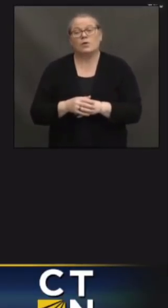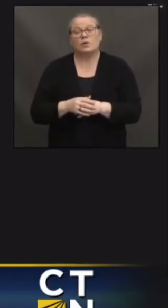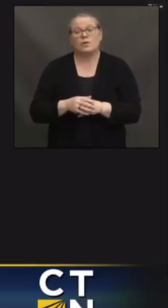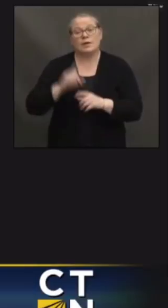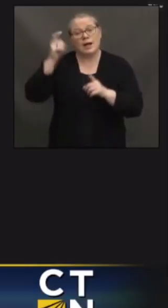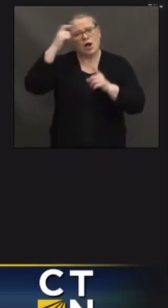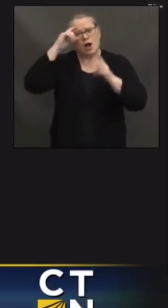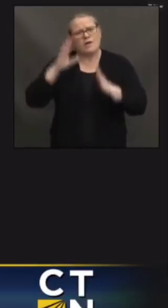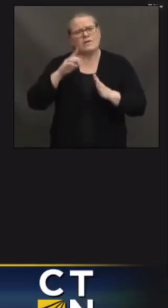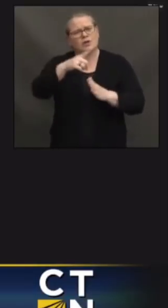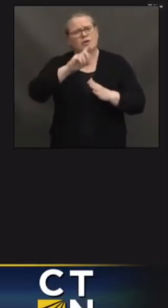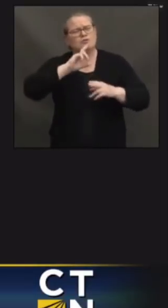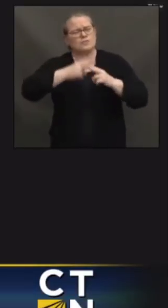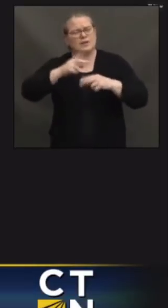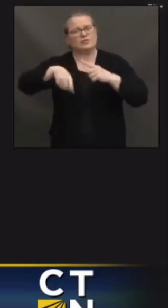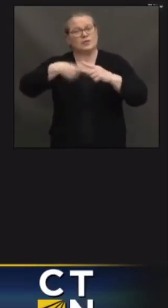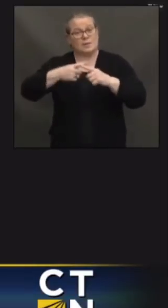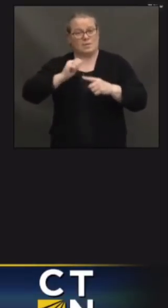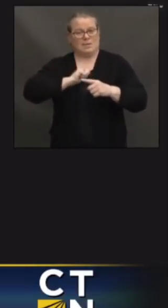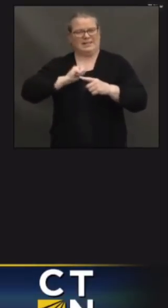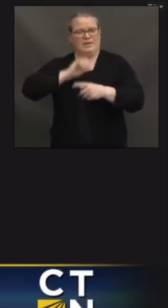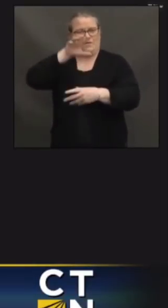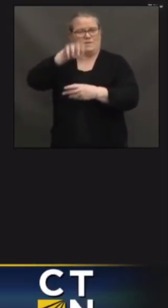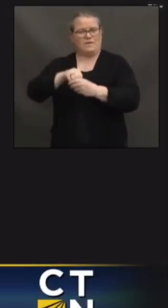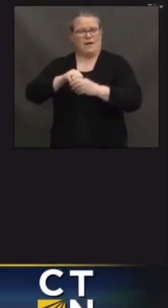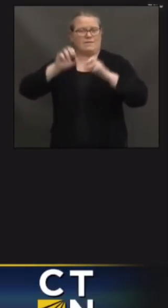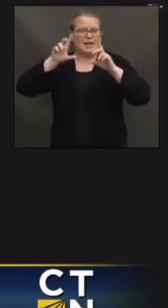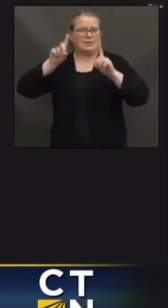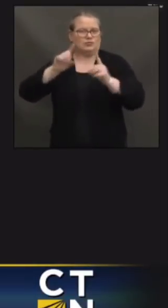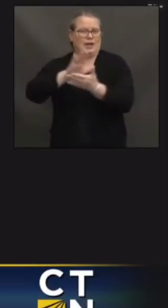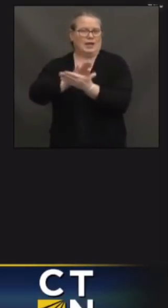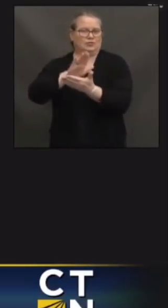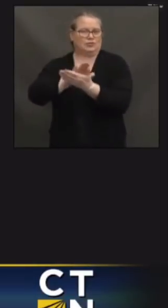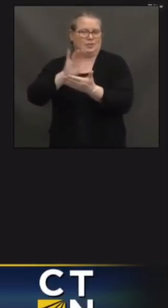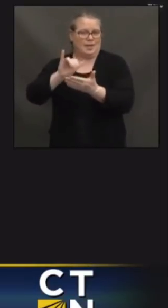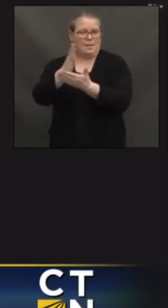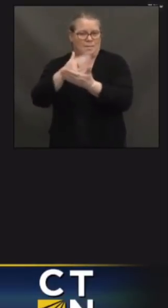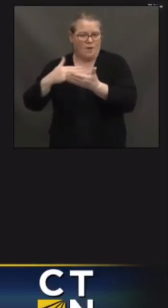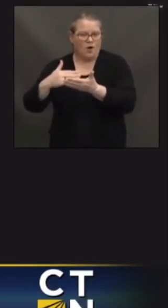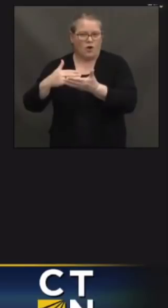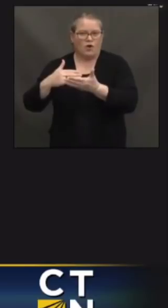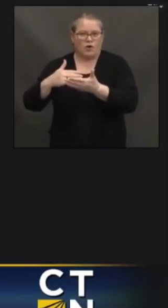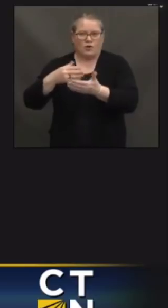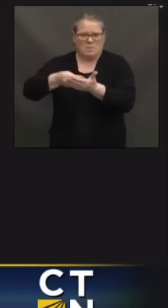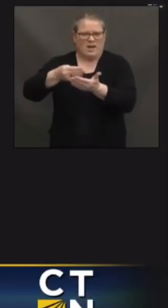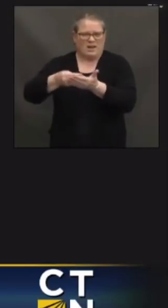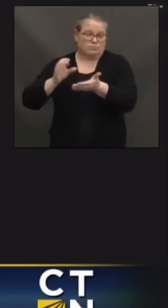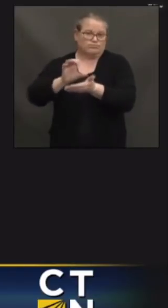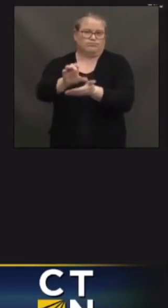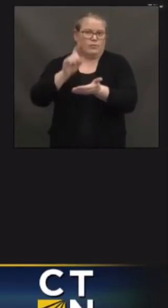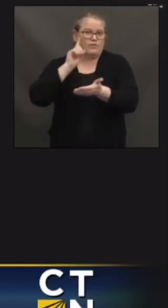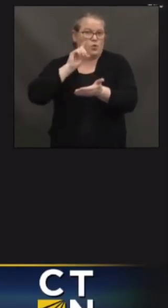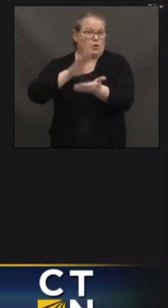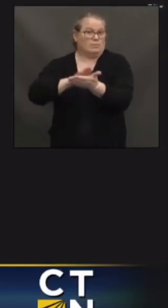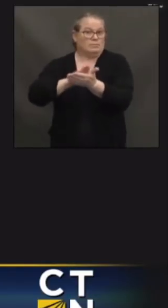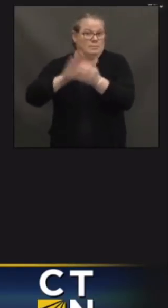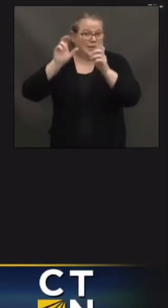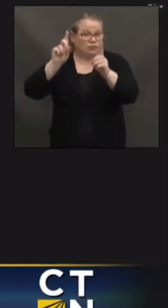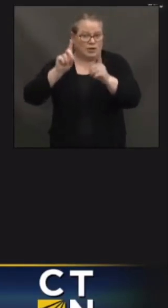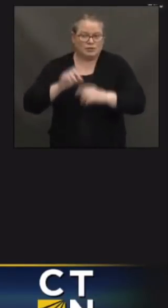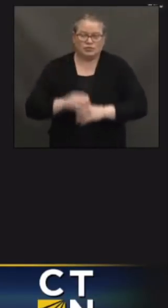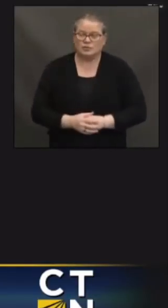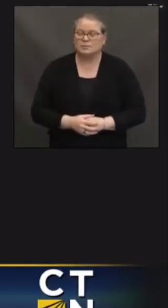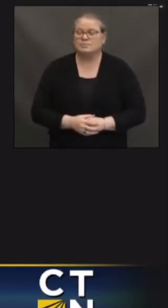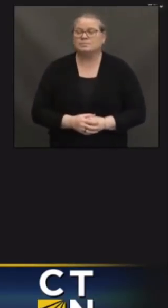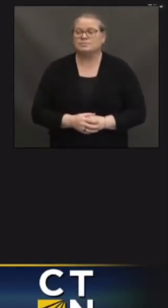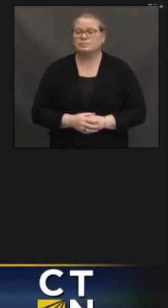the education title in this bill. And so I'll end by talking about some of the work that I